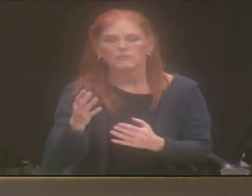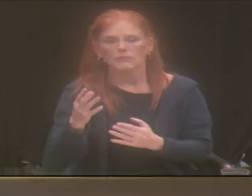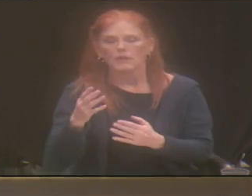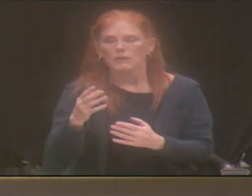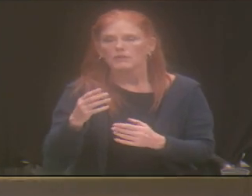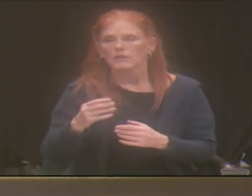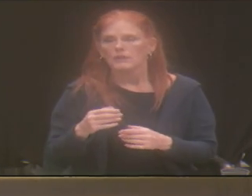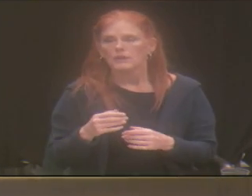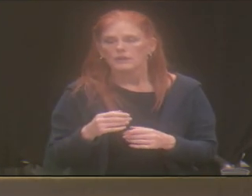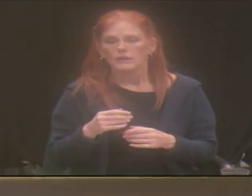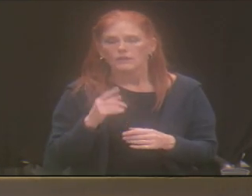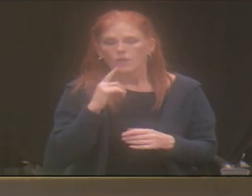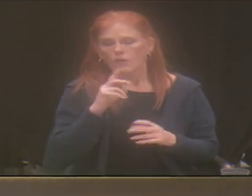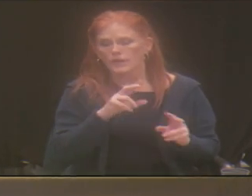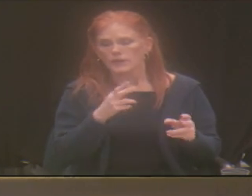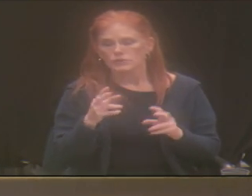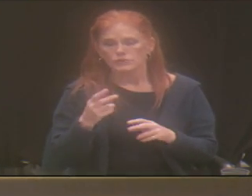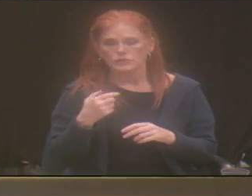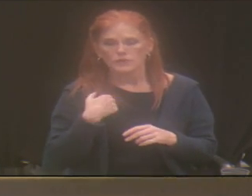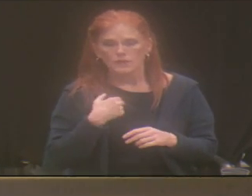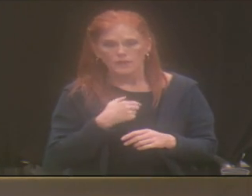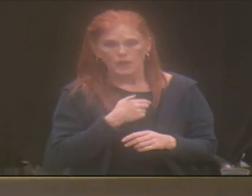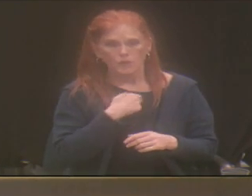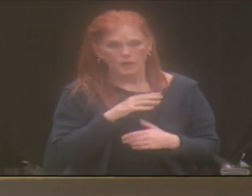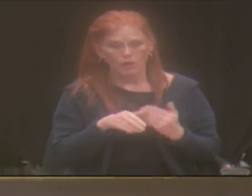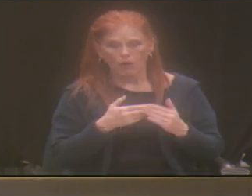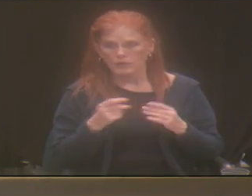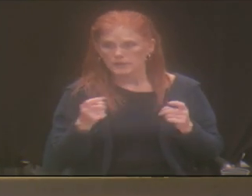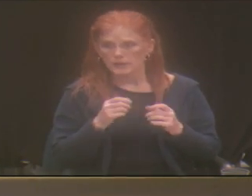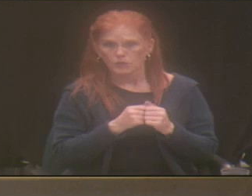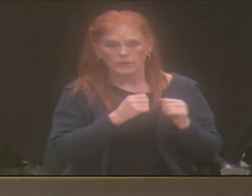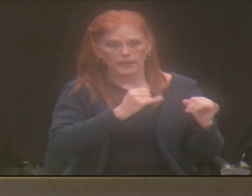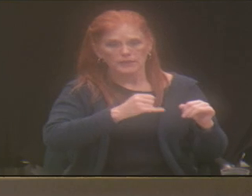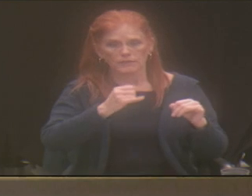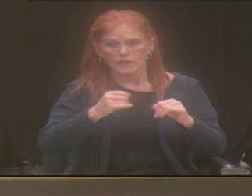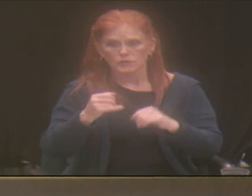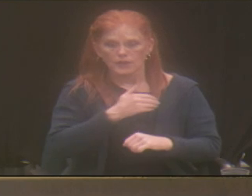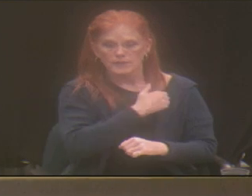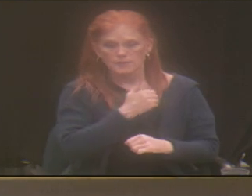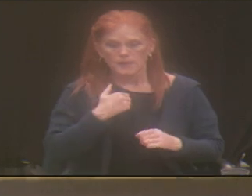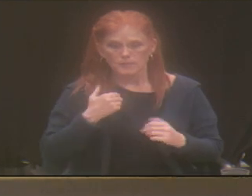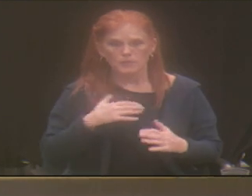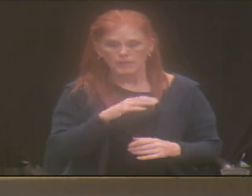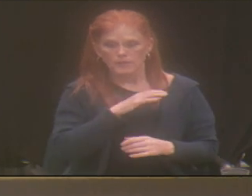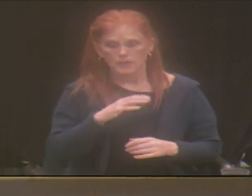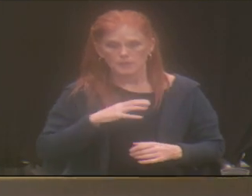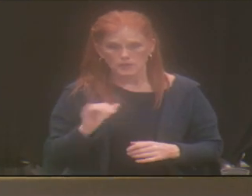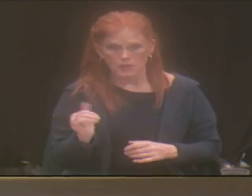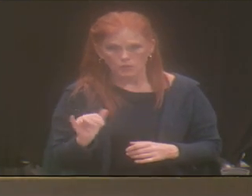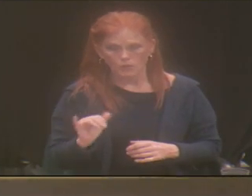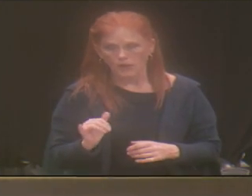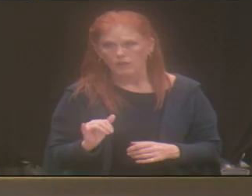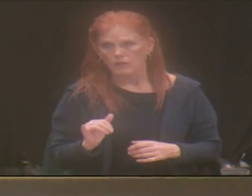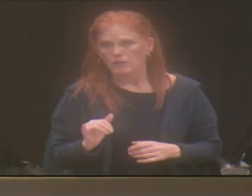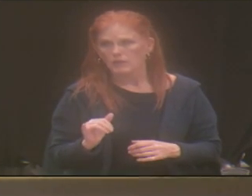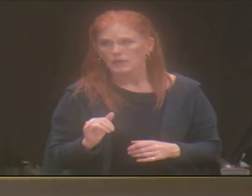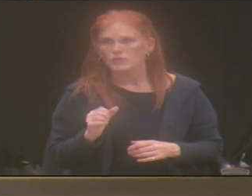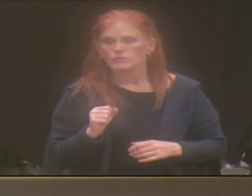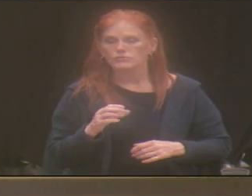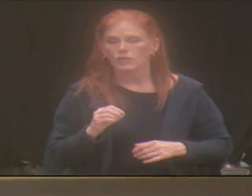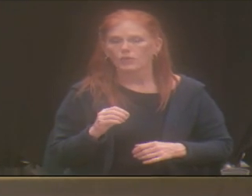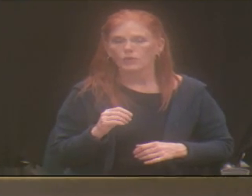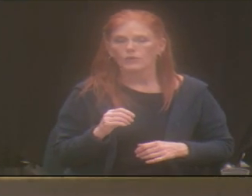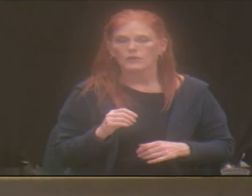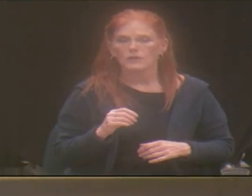terms of the issues that we're all dealing with individually as members of the commission as well as the commission as a whole. So